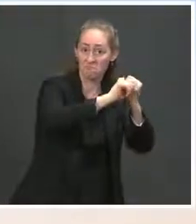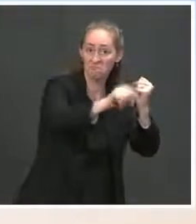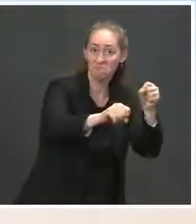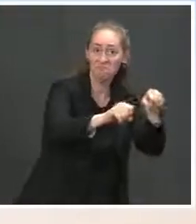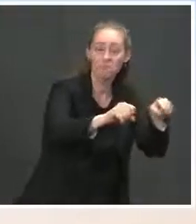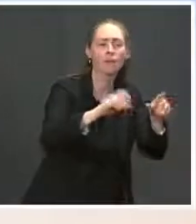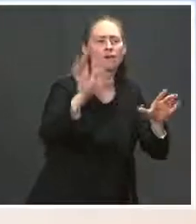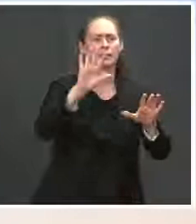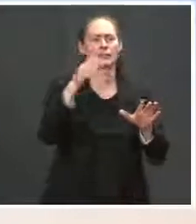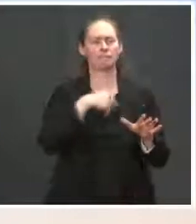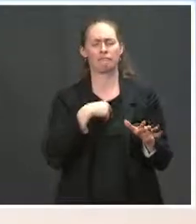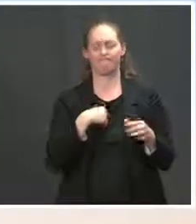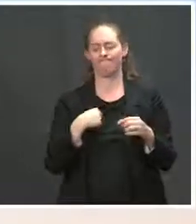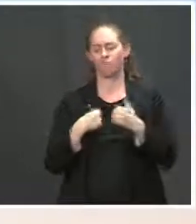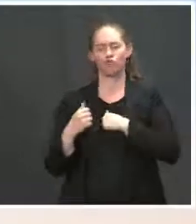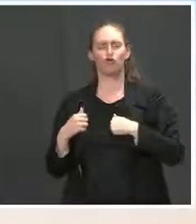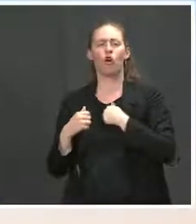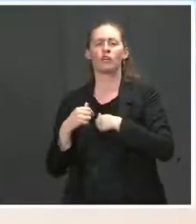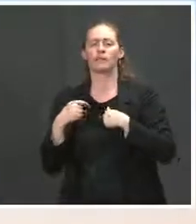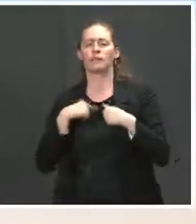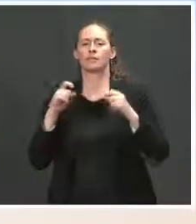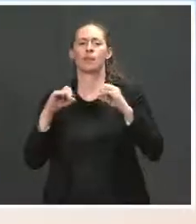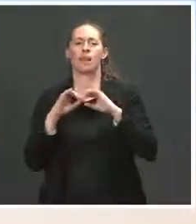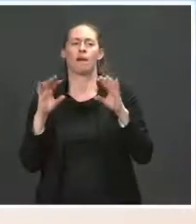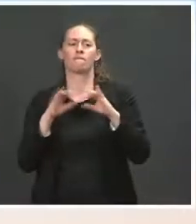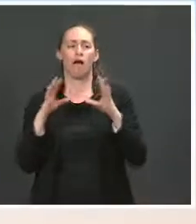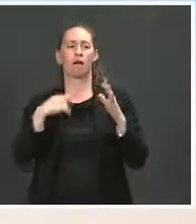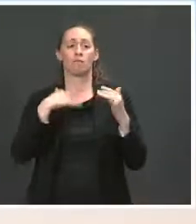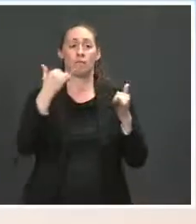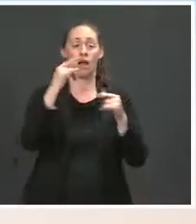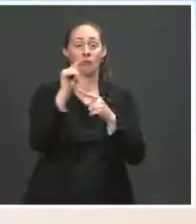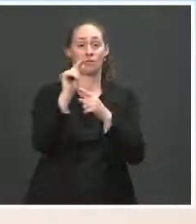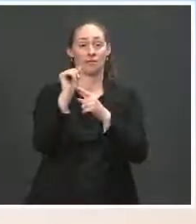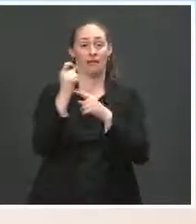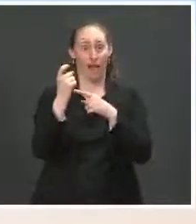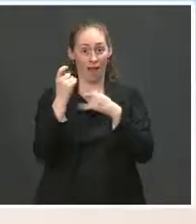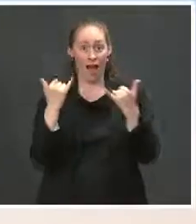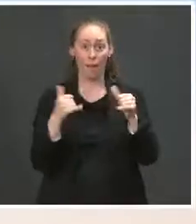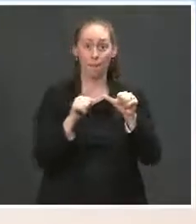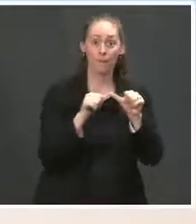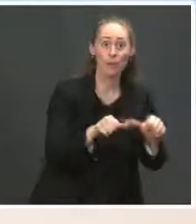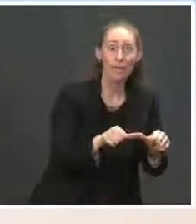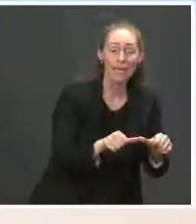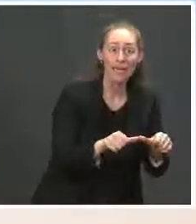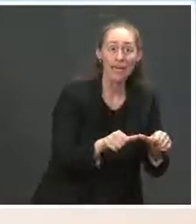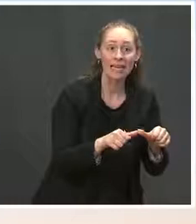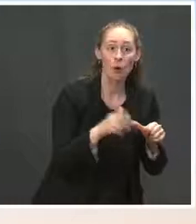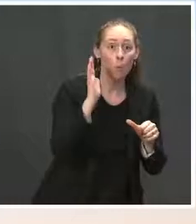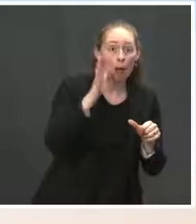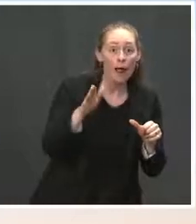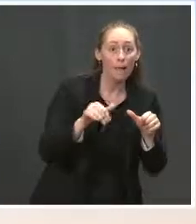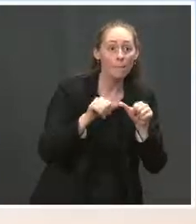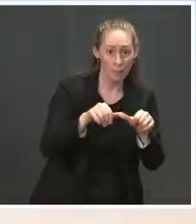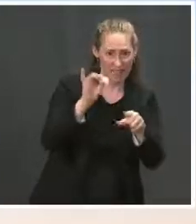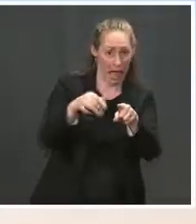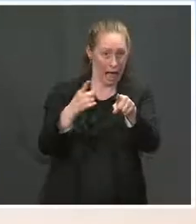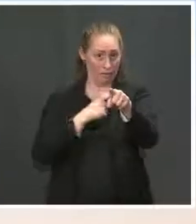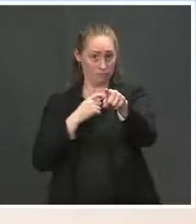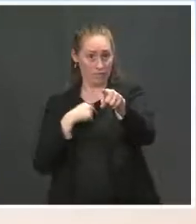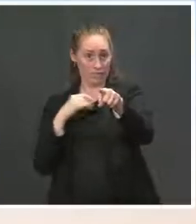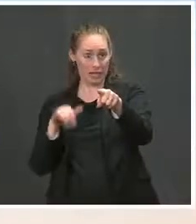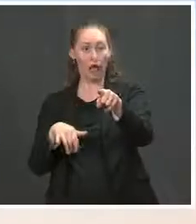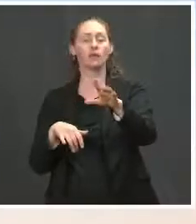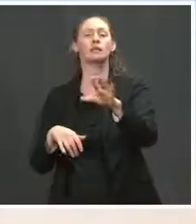apologize, is that it's not currently permanent. So the question is whether it will be permanent. Whether that'll be a red line, like you said, or a definite part of the proposal. And